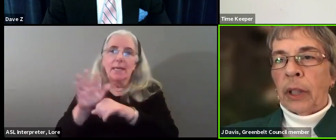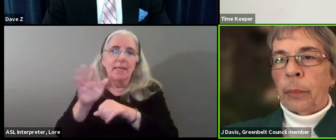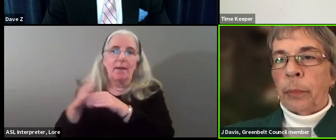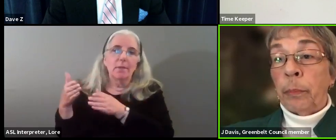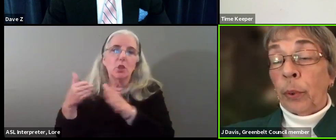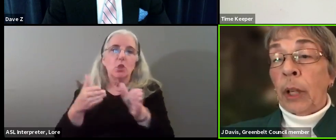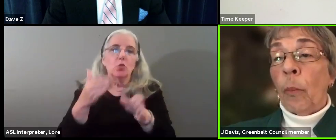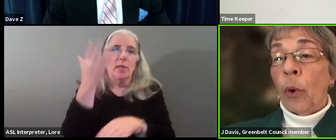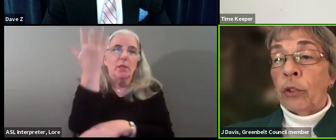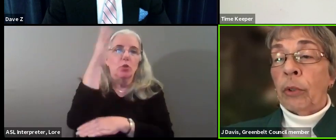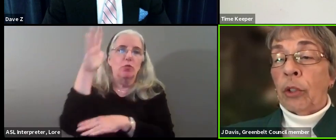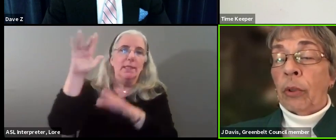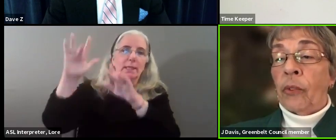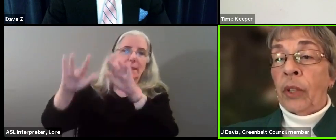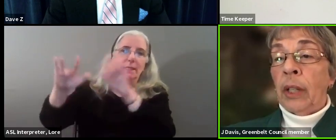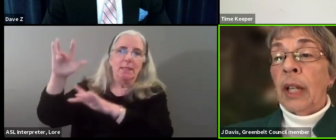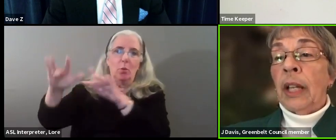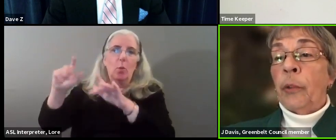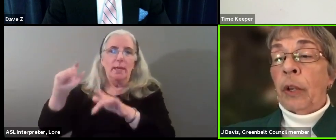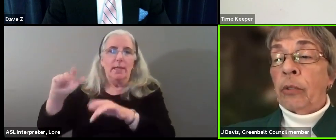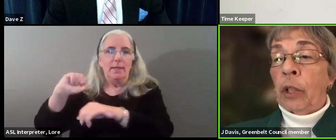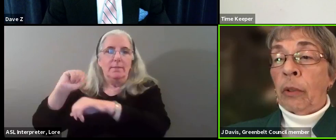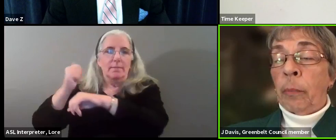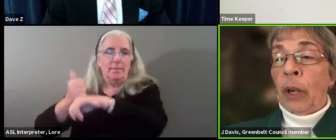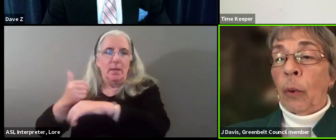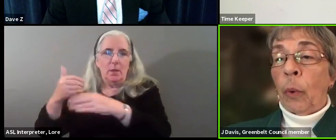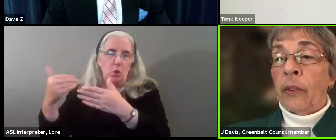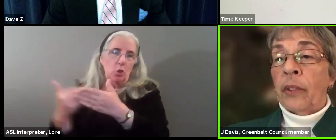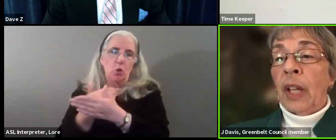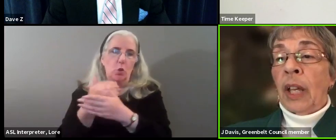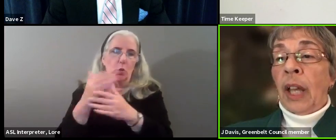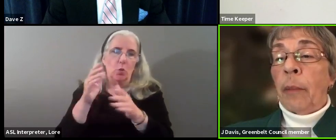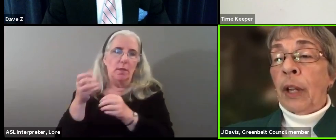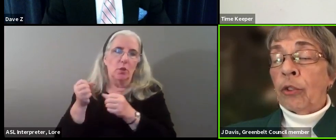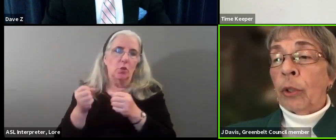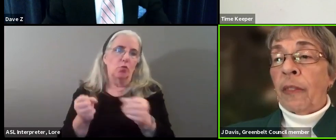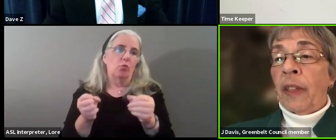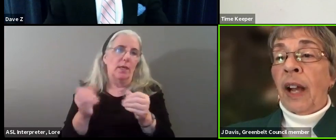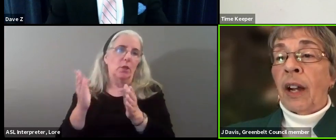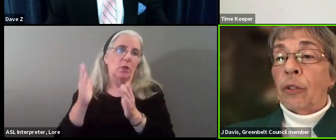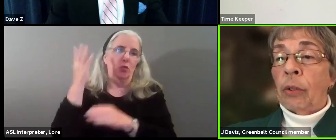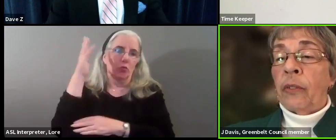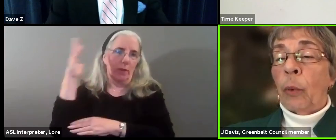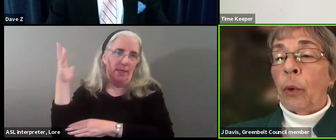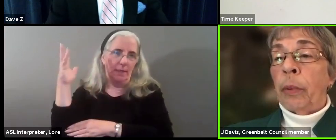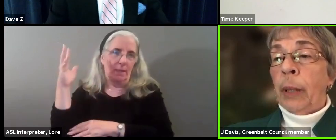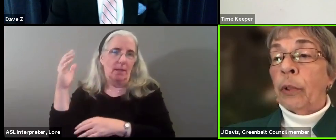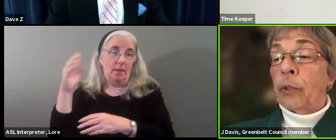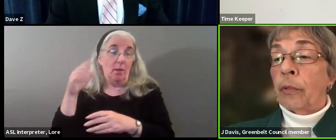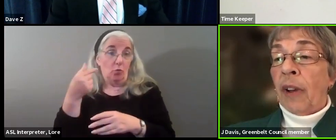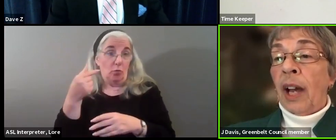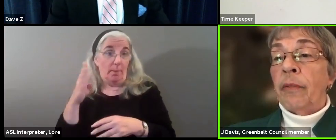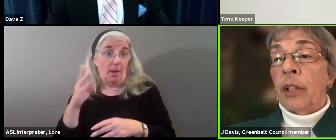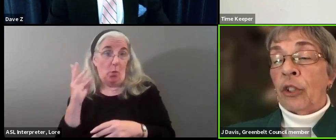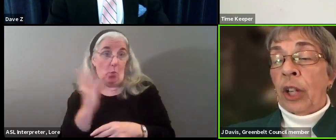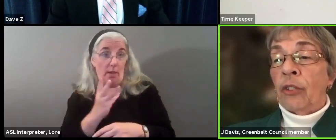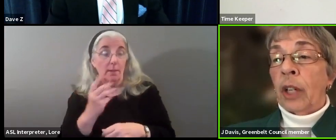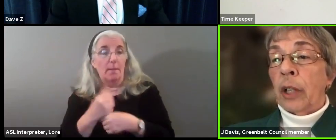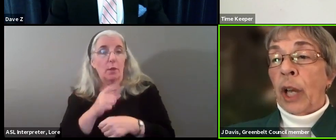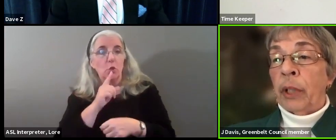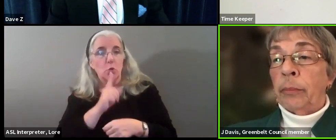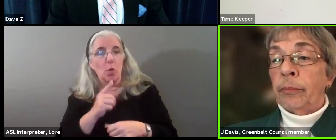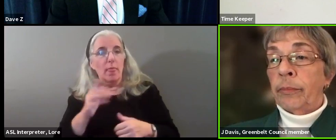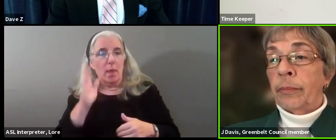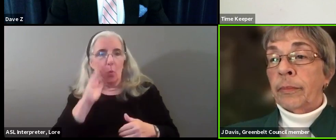keep putting more street trees in, especially in Greenbelt West, and make sure that they are trees that will be able to survive in our